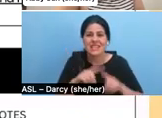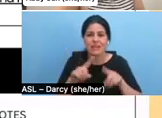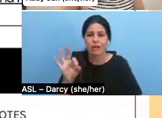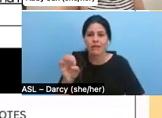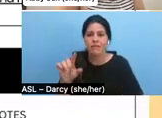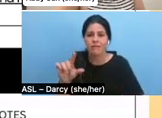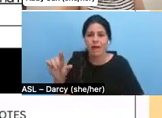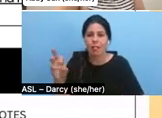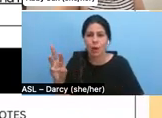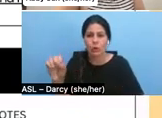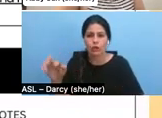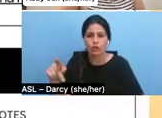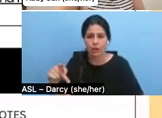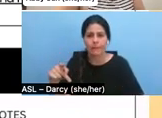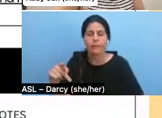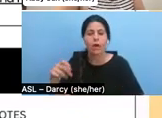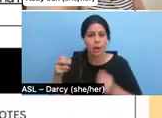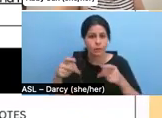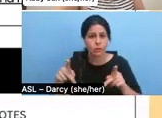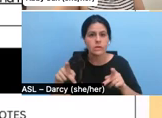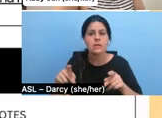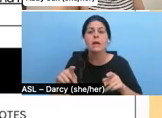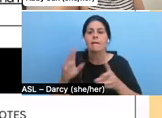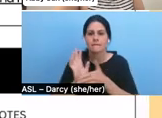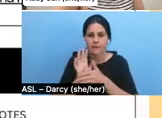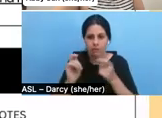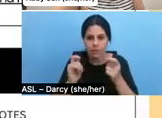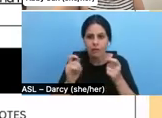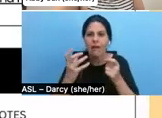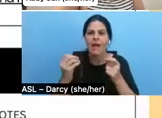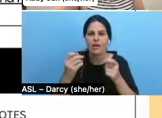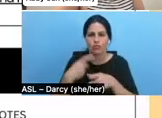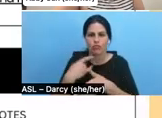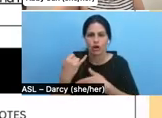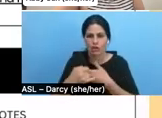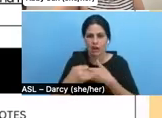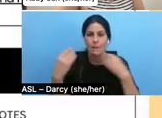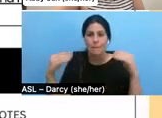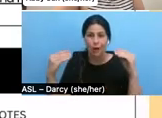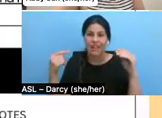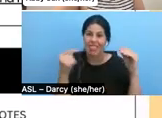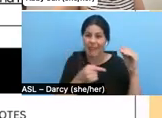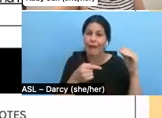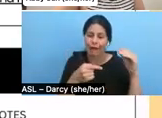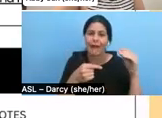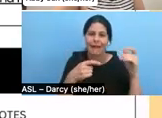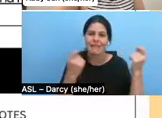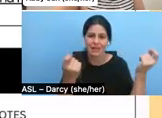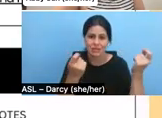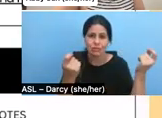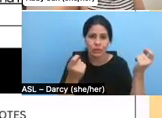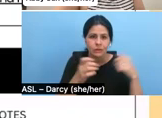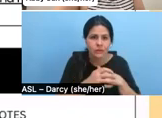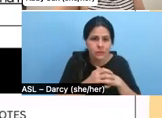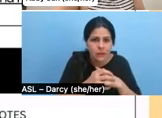festival and they also have a project market at the film festival, which is the Point North one-on-one meeting. We advise you to